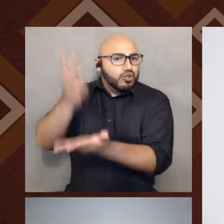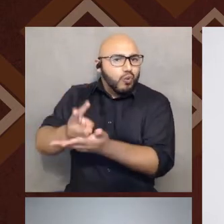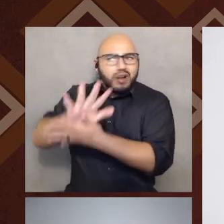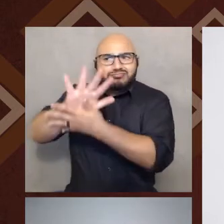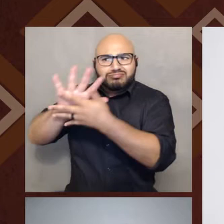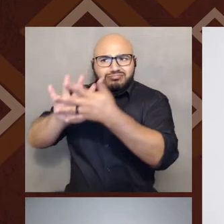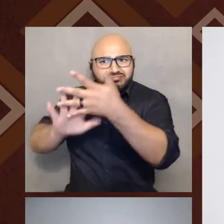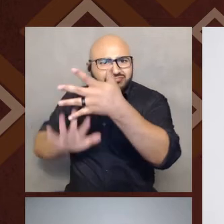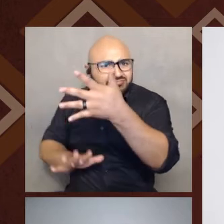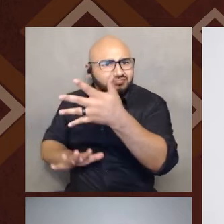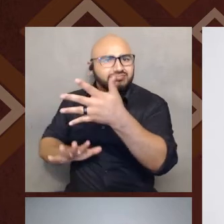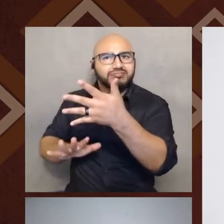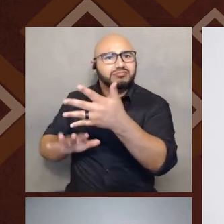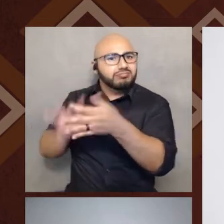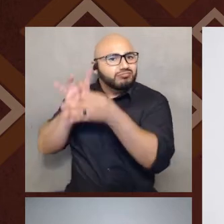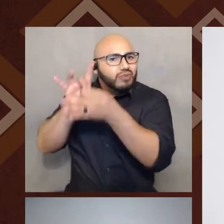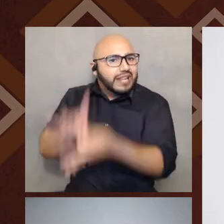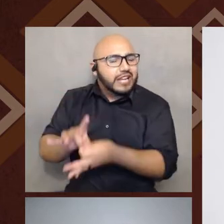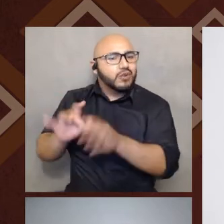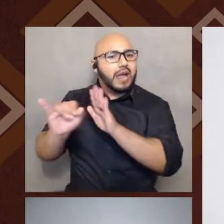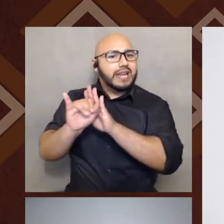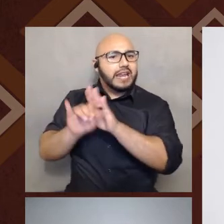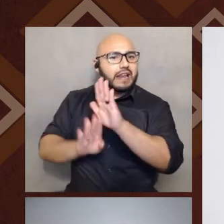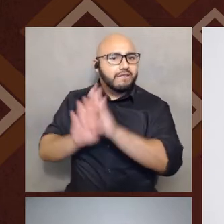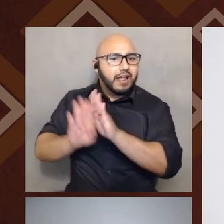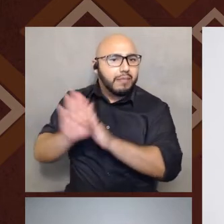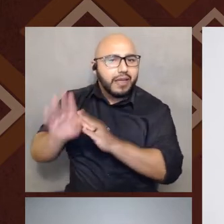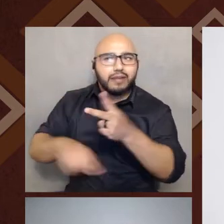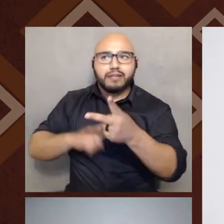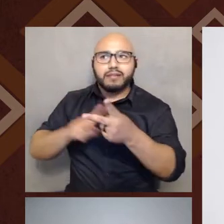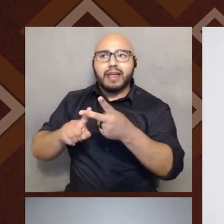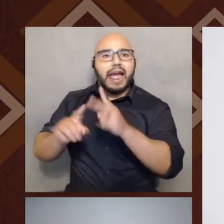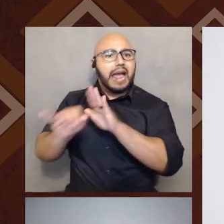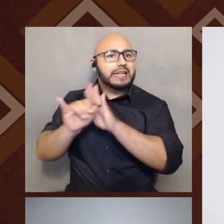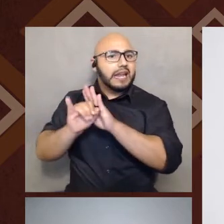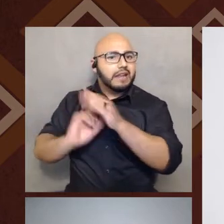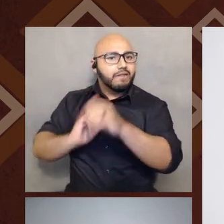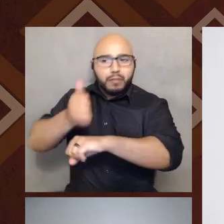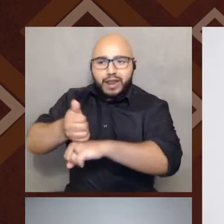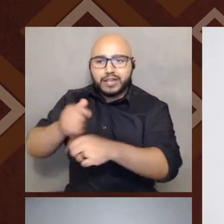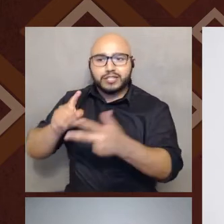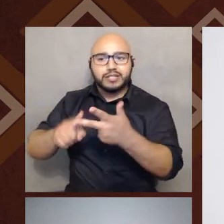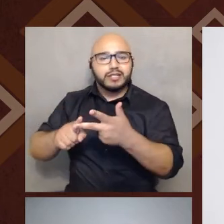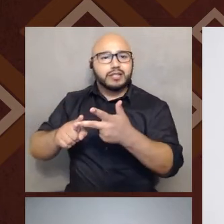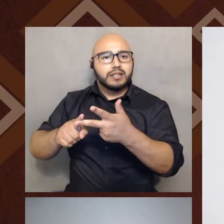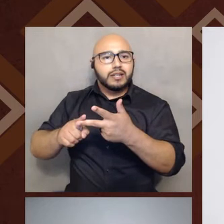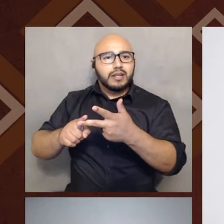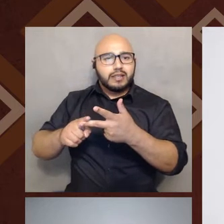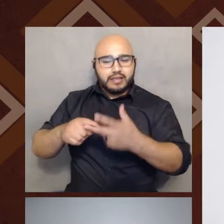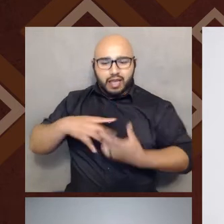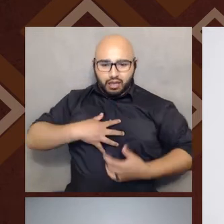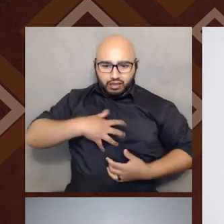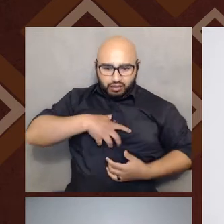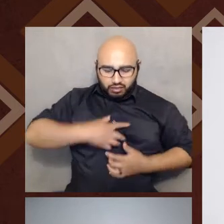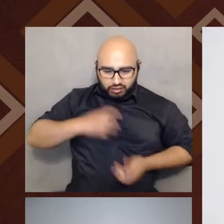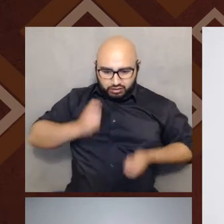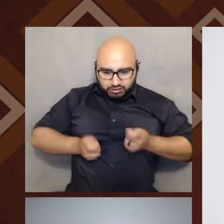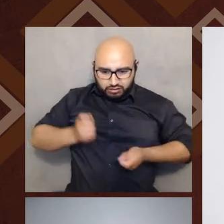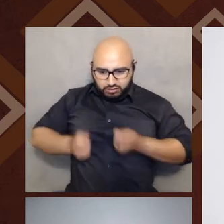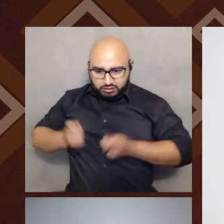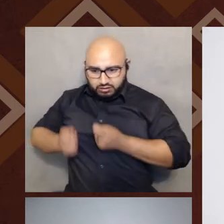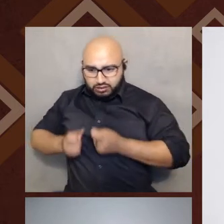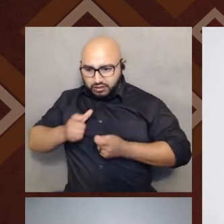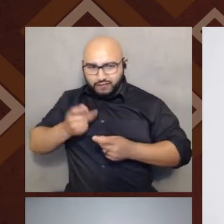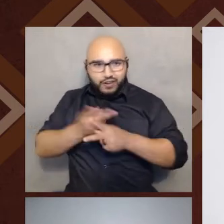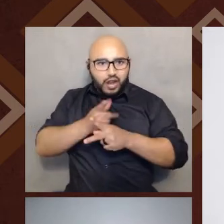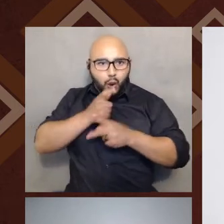about identity development, identity formation, phases that we go through, stages that people go through and figuring out who